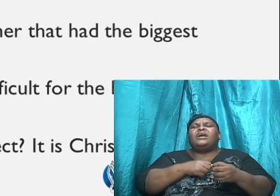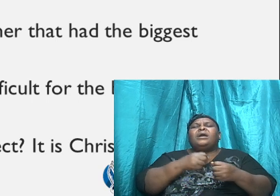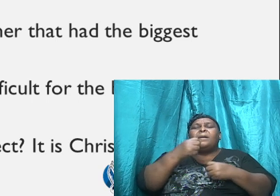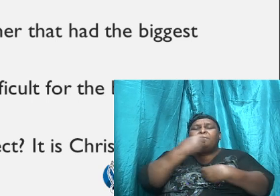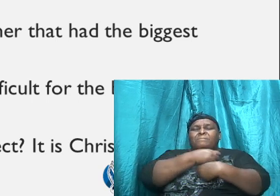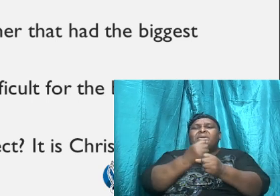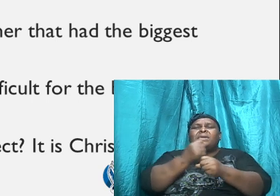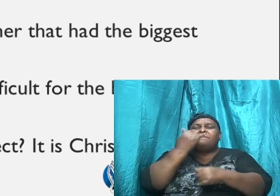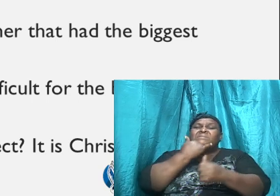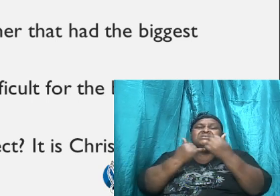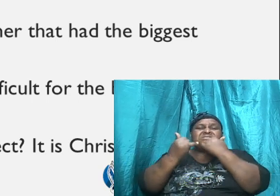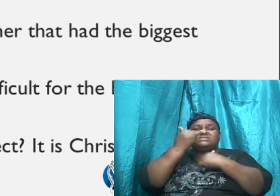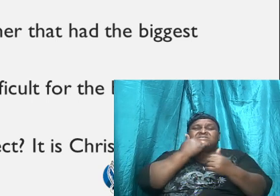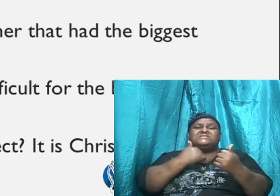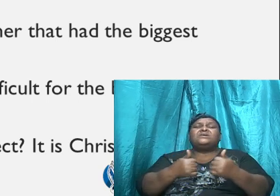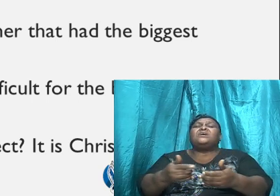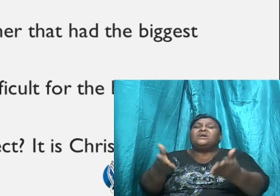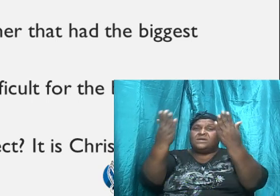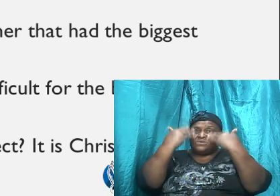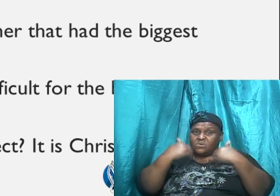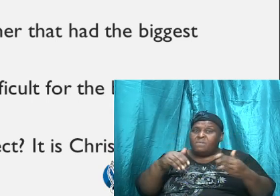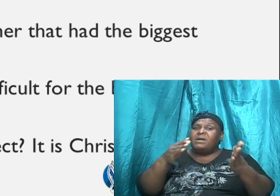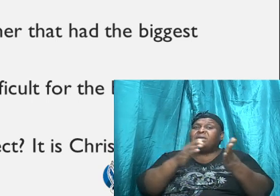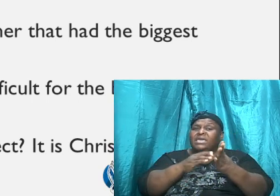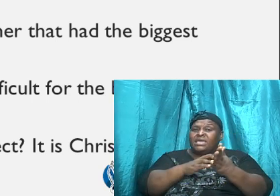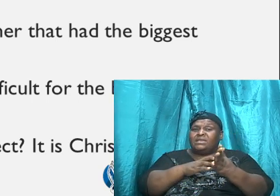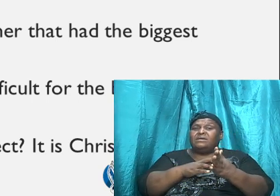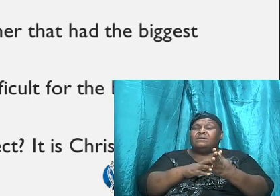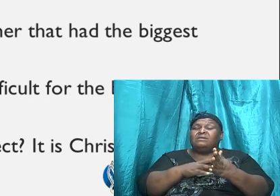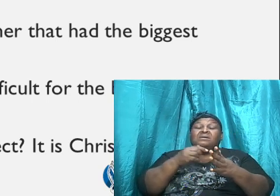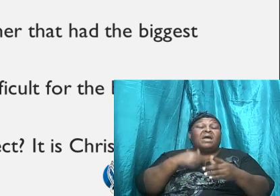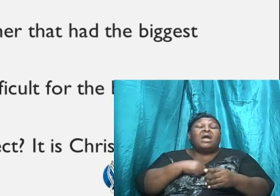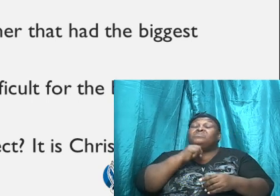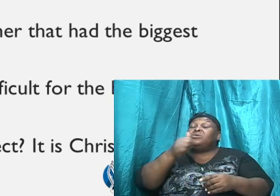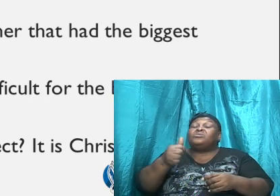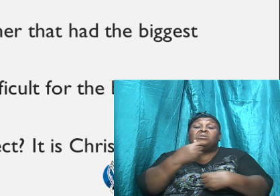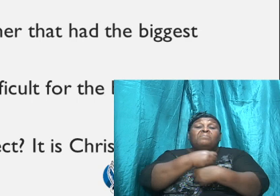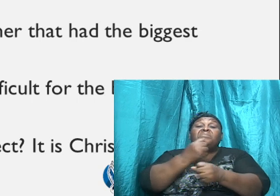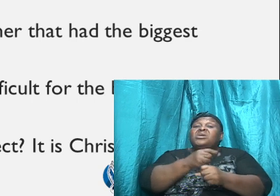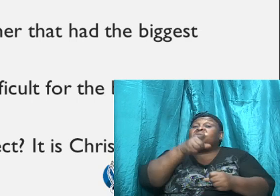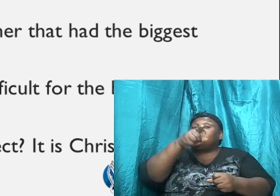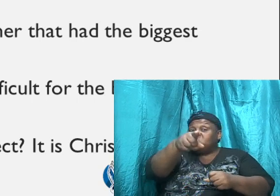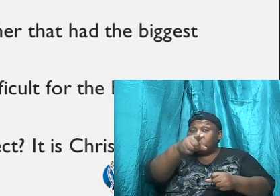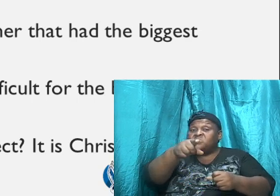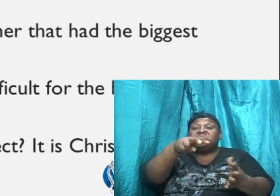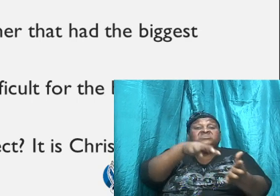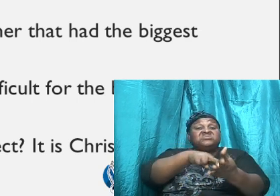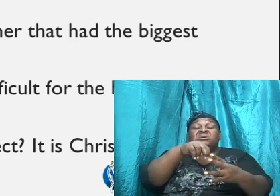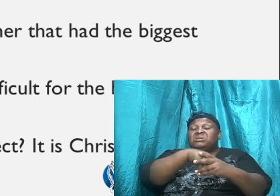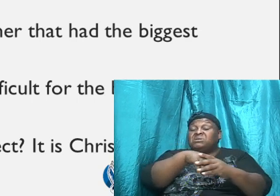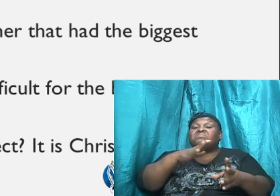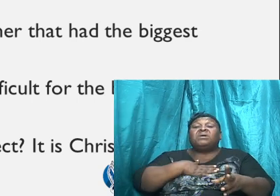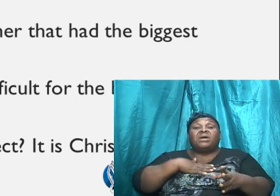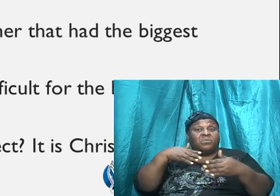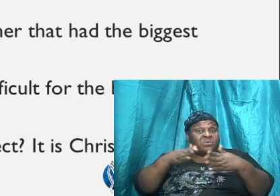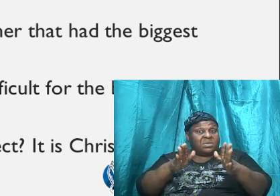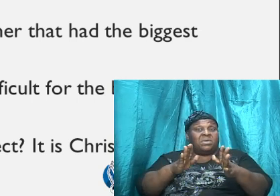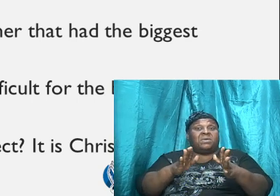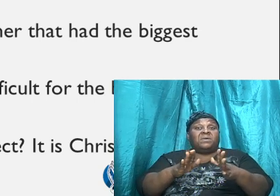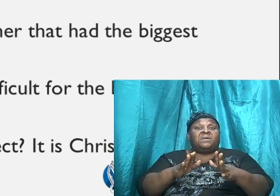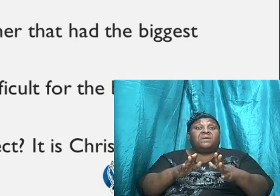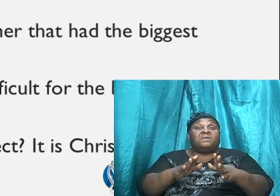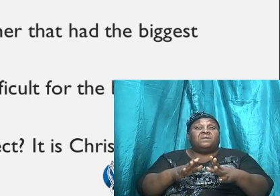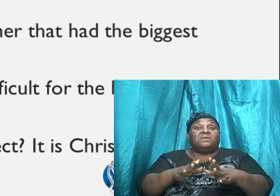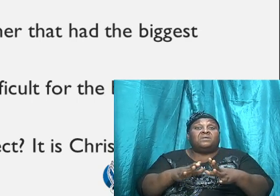back, I'm not going to allow you to stand in my way, and so what am I saying, let